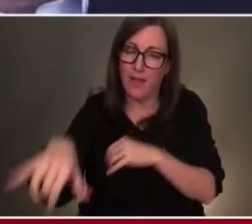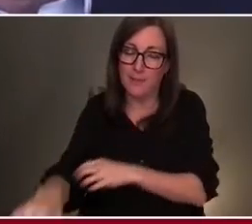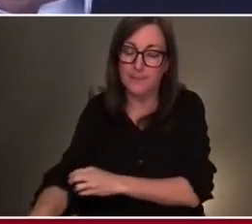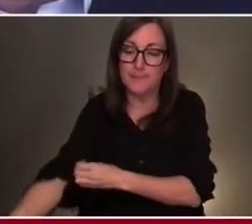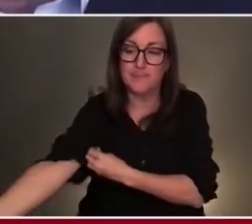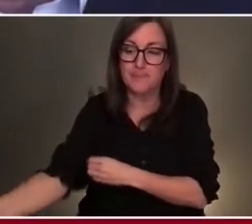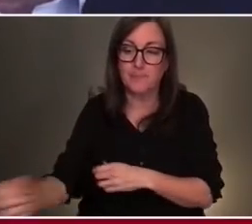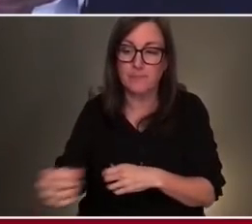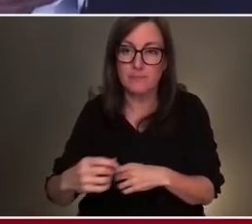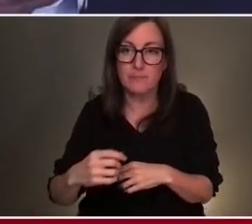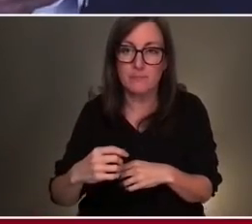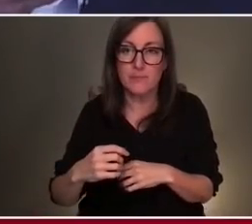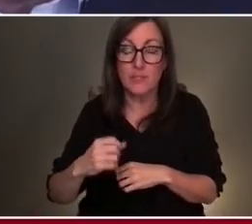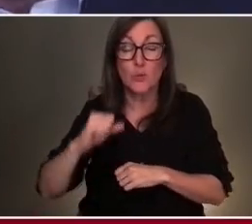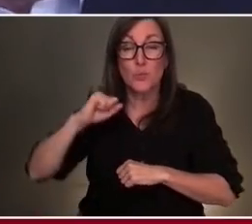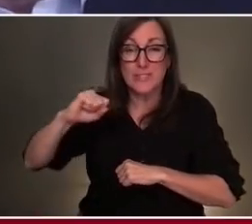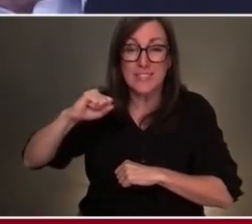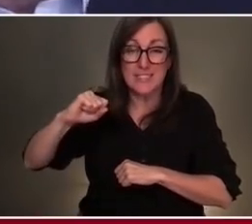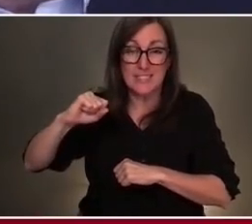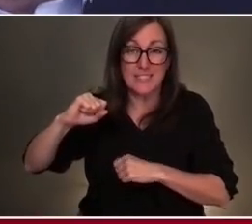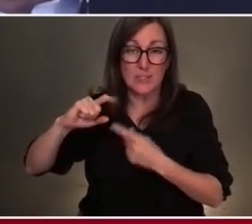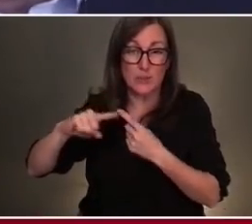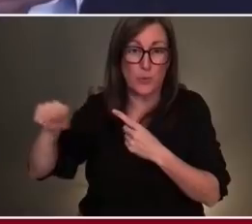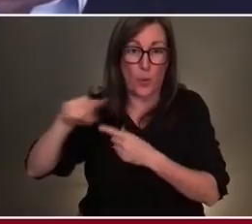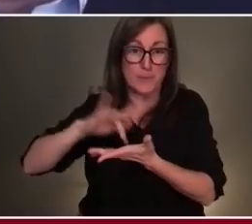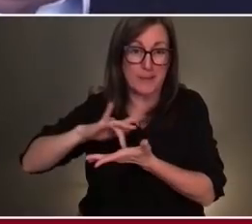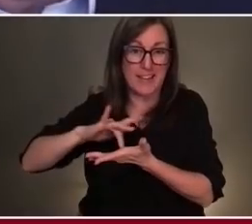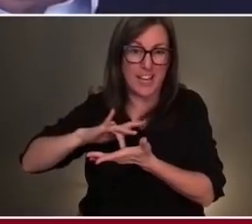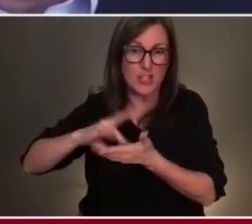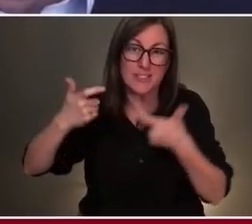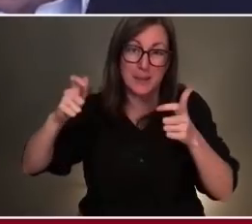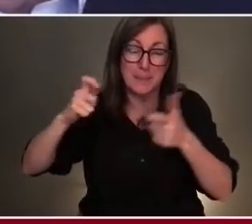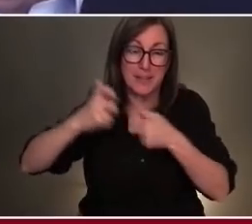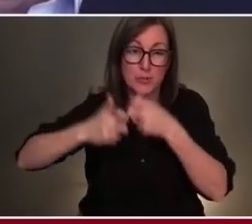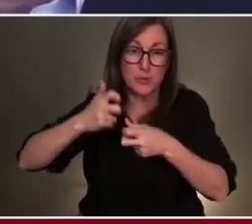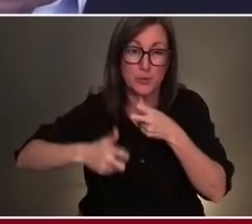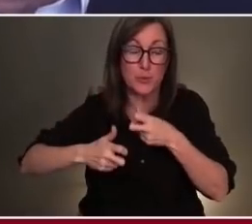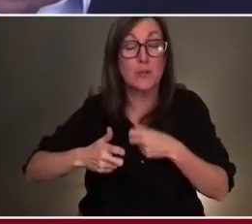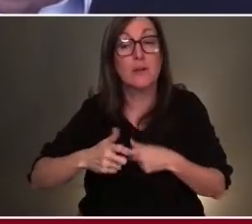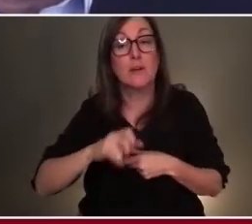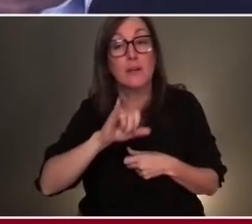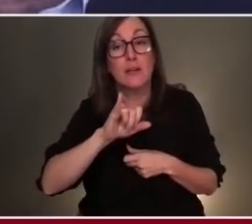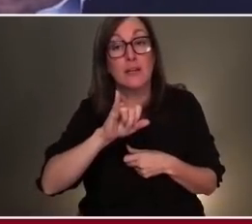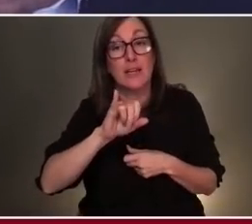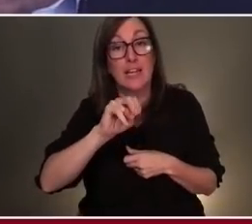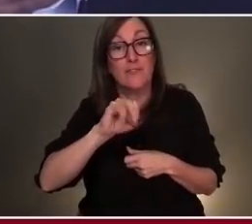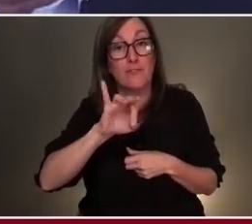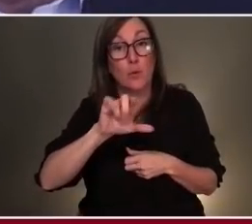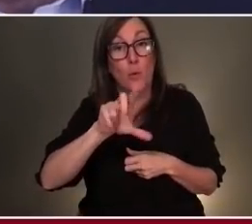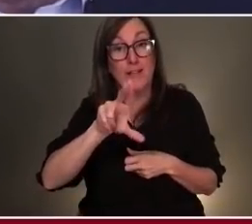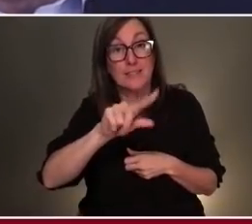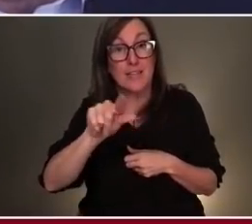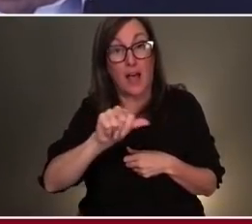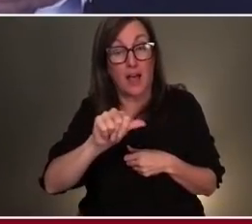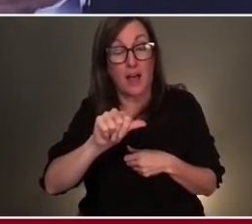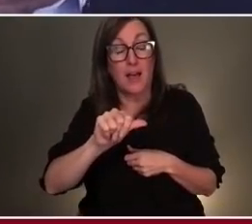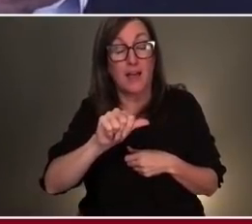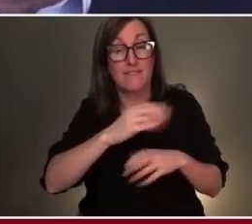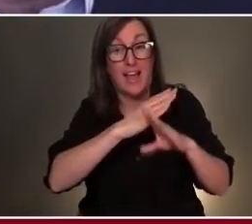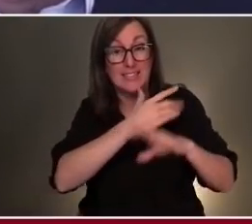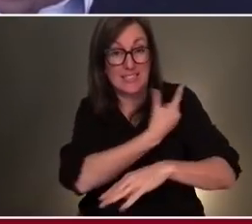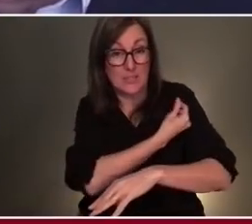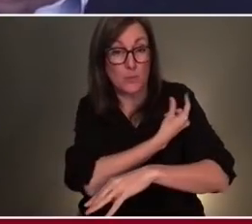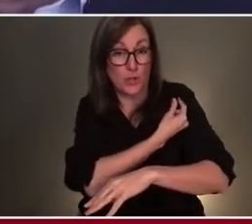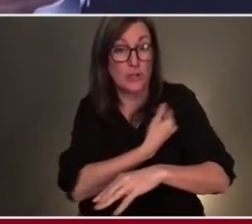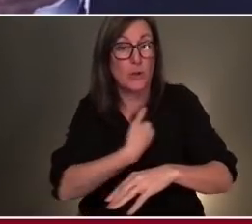the resistance is a huge issue. You know, we've been very involved with influenza vaccine work. We were the group that literally led